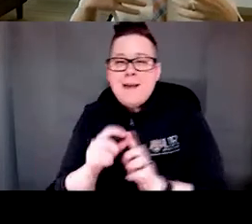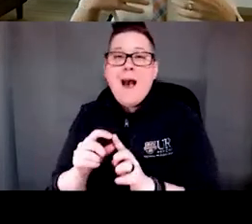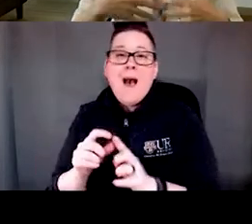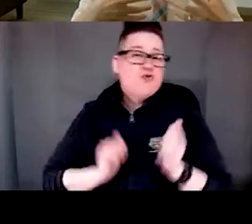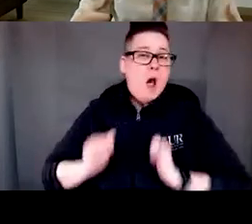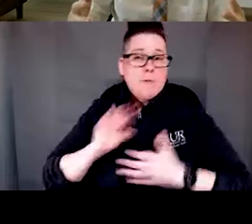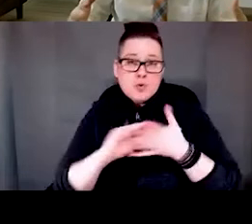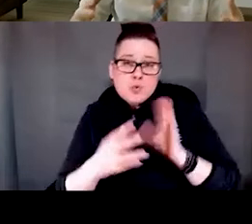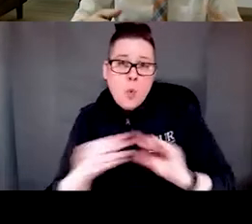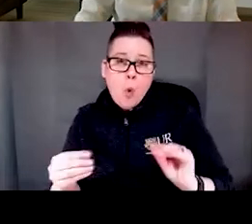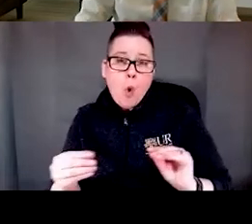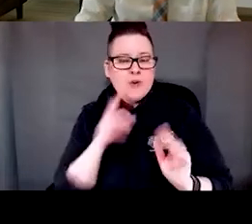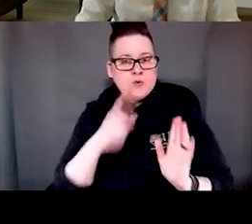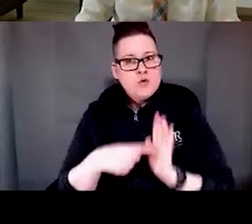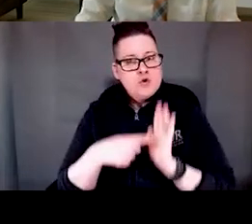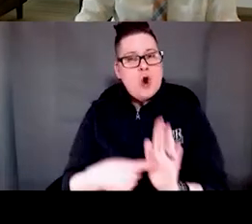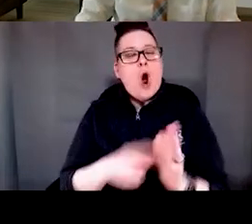portray this story.